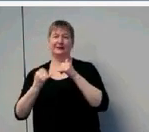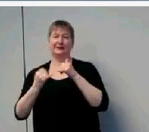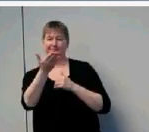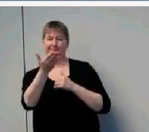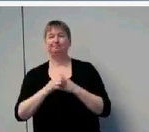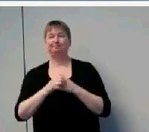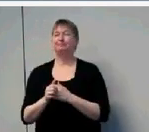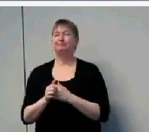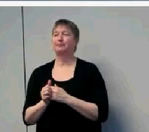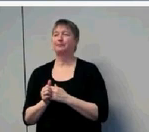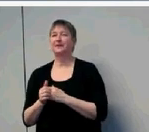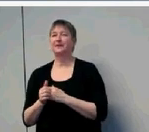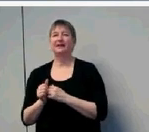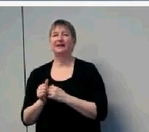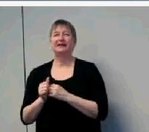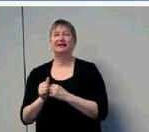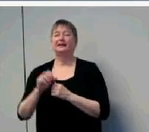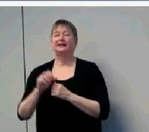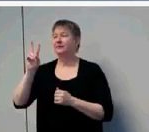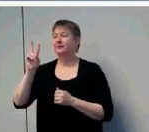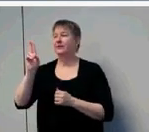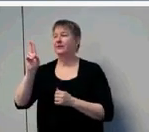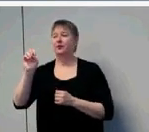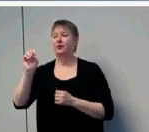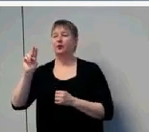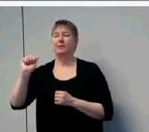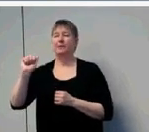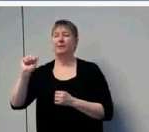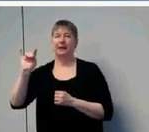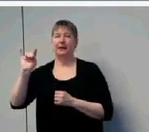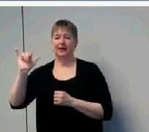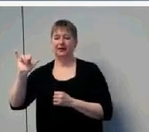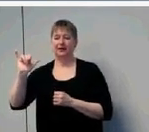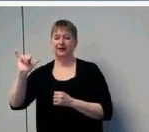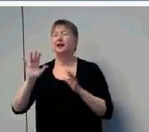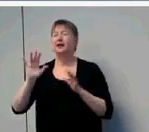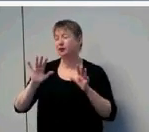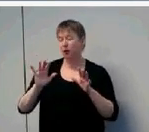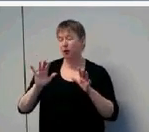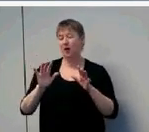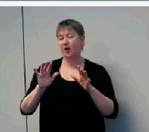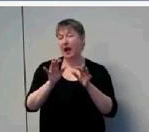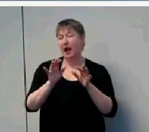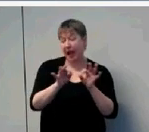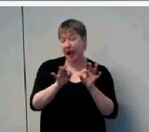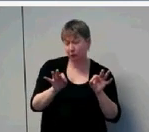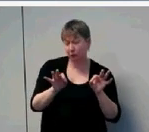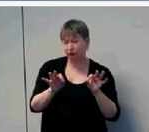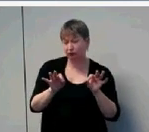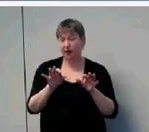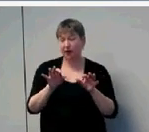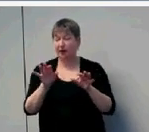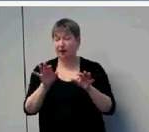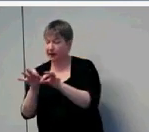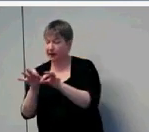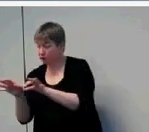call differential vulnerability, meaning some parts of language learning might be harder than others for a child